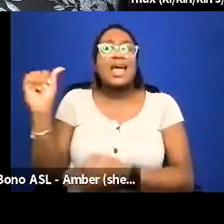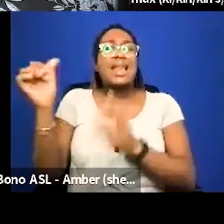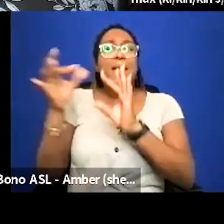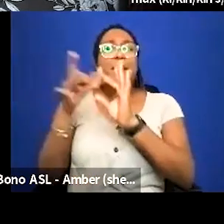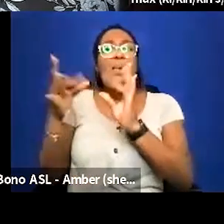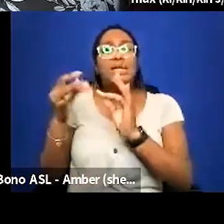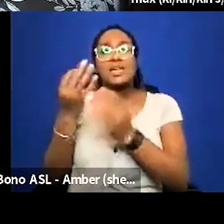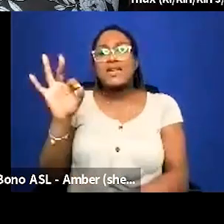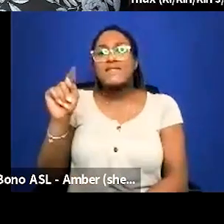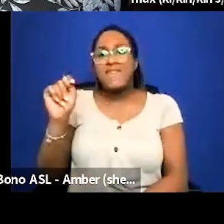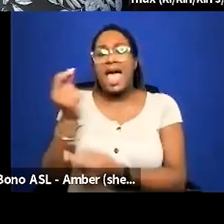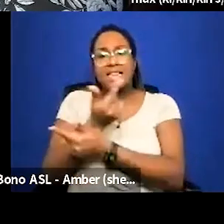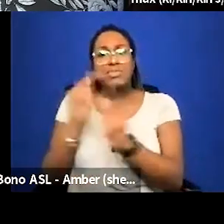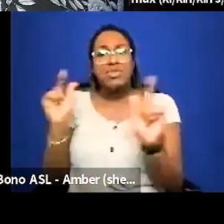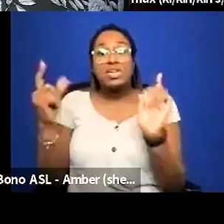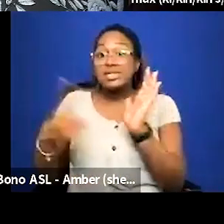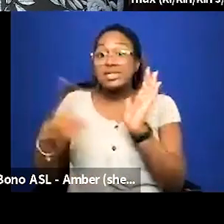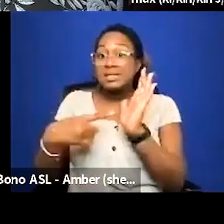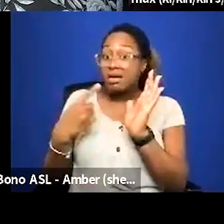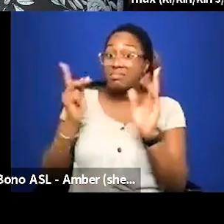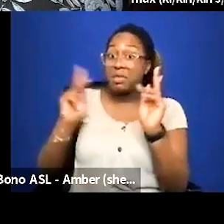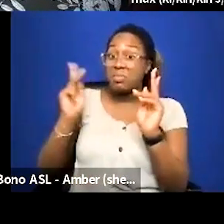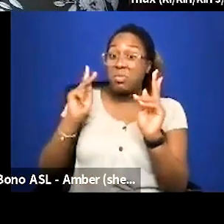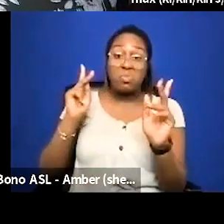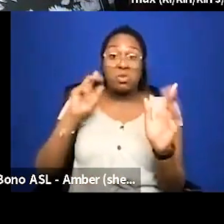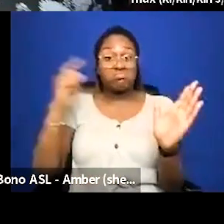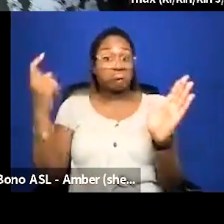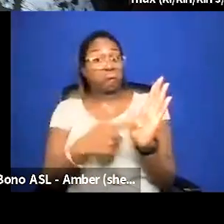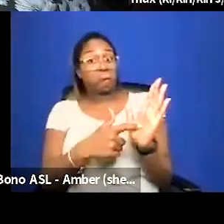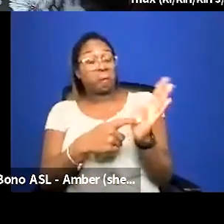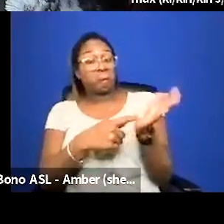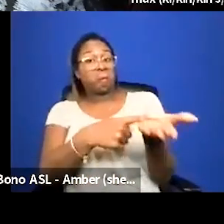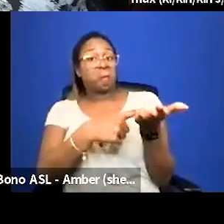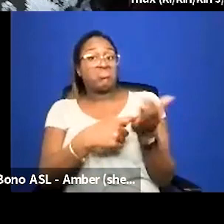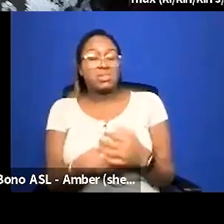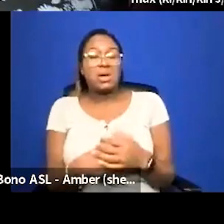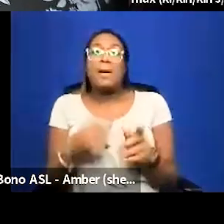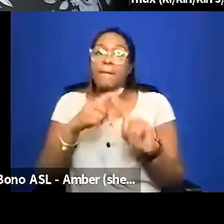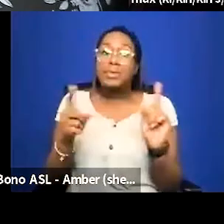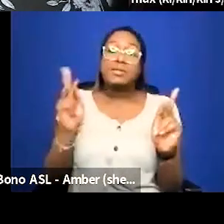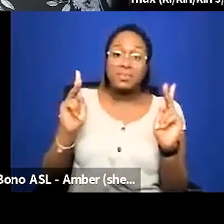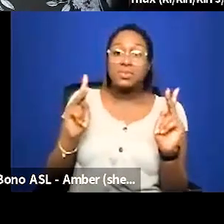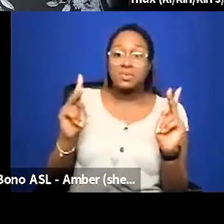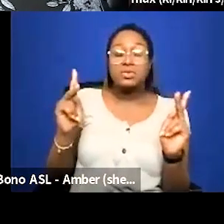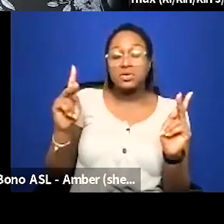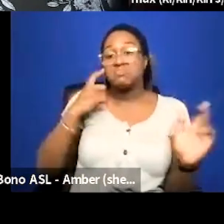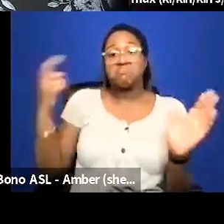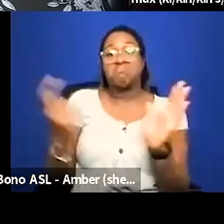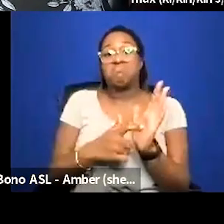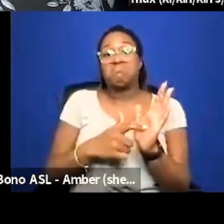these things sometimes i've been called out for it you know i know i'm taking a risk talking about it today but i've been called out for it um